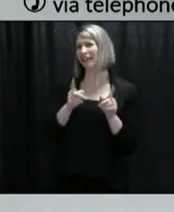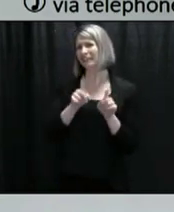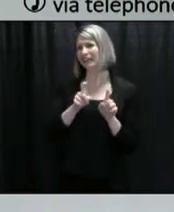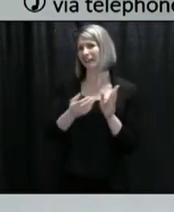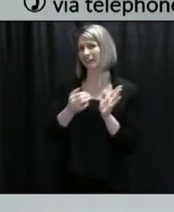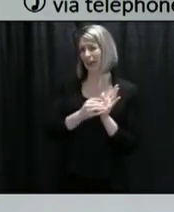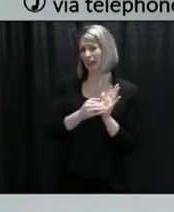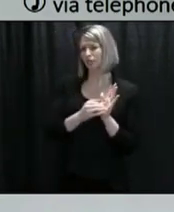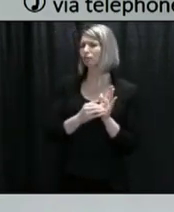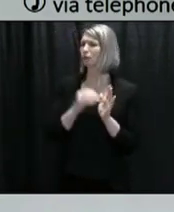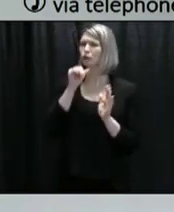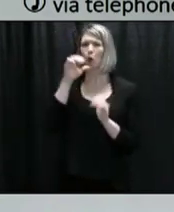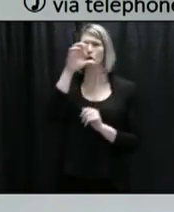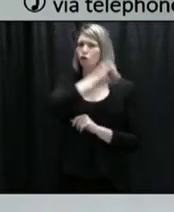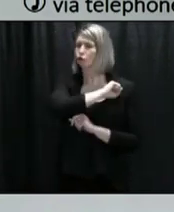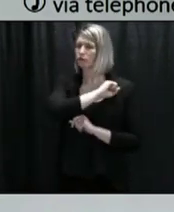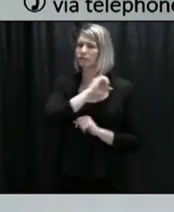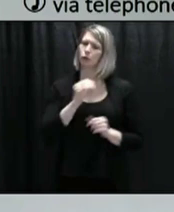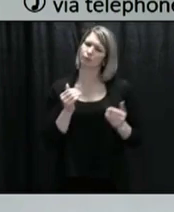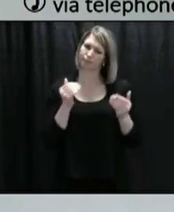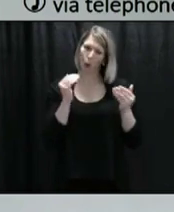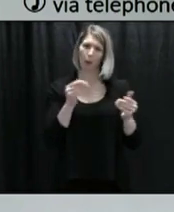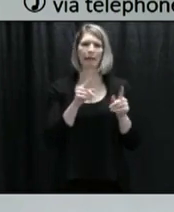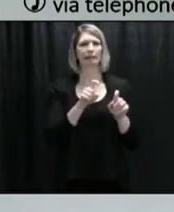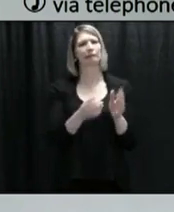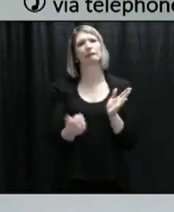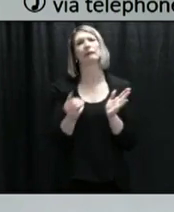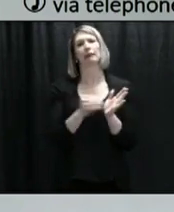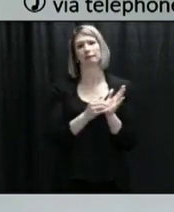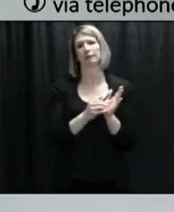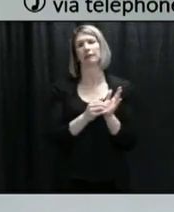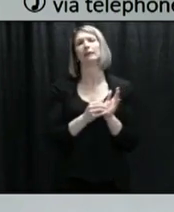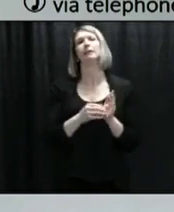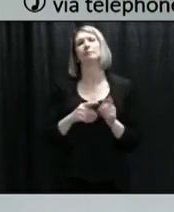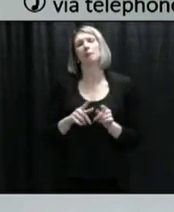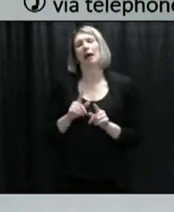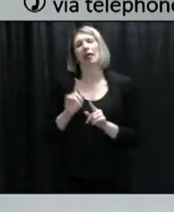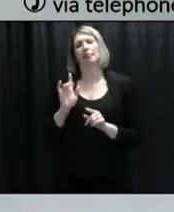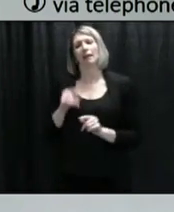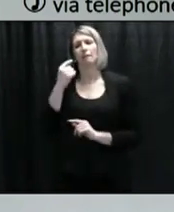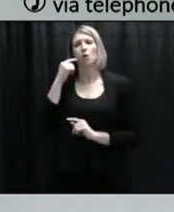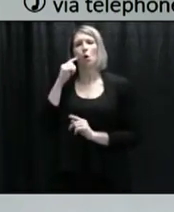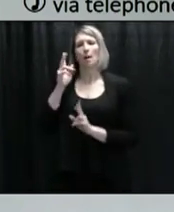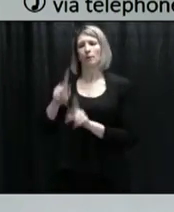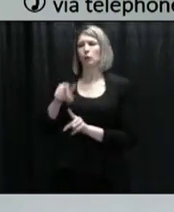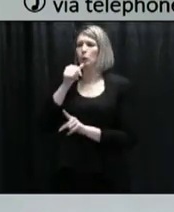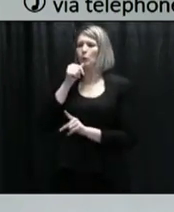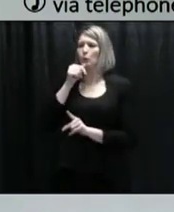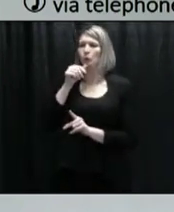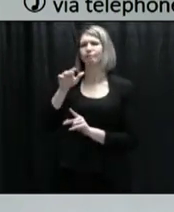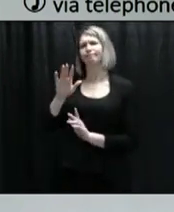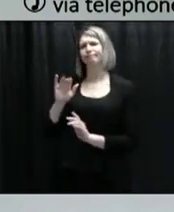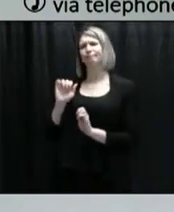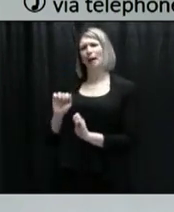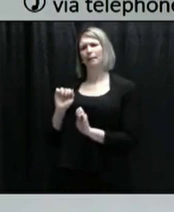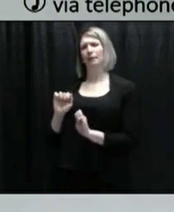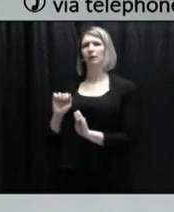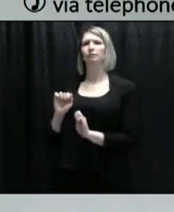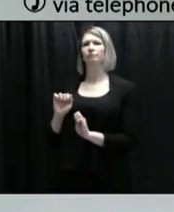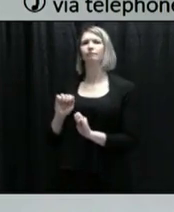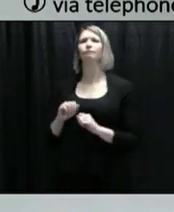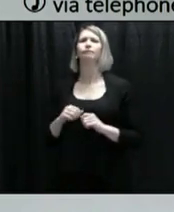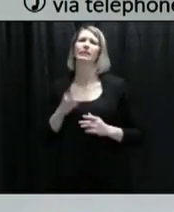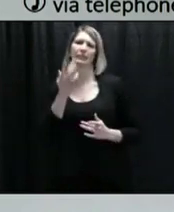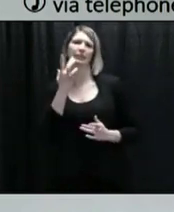with symptoms that are fairly typical for COVID, right? Okay. So, and I just had the one follow. I don't have three questions.